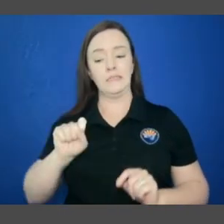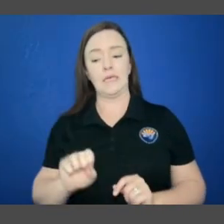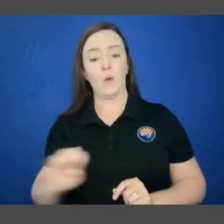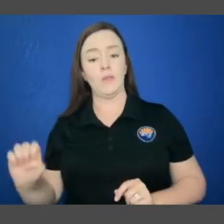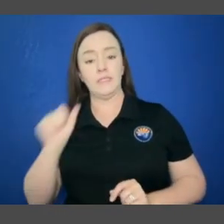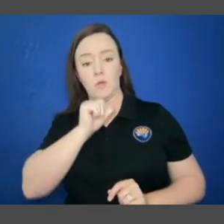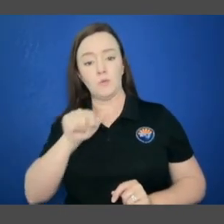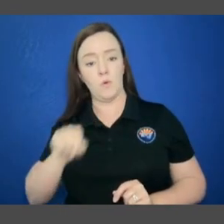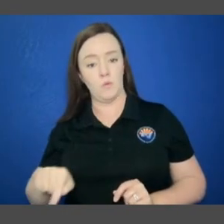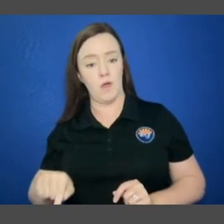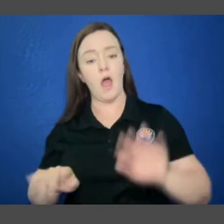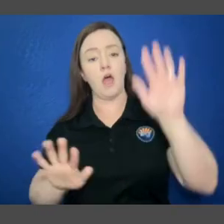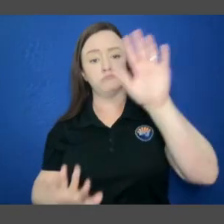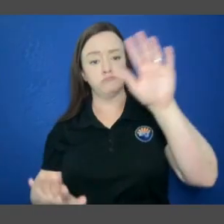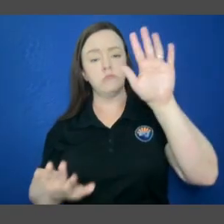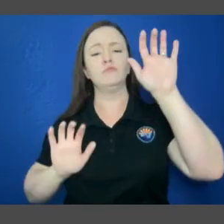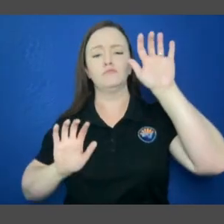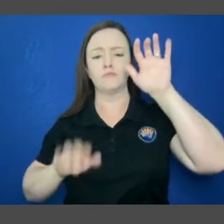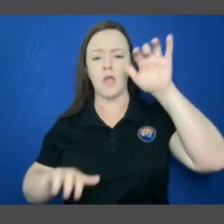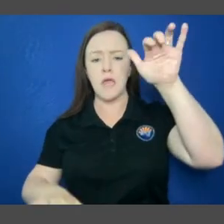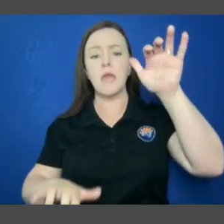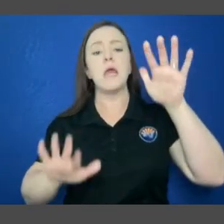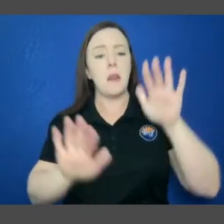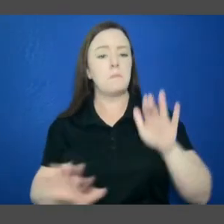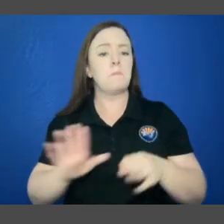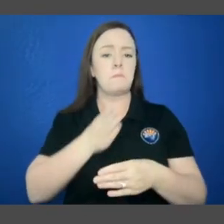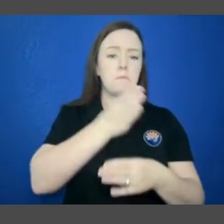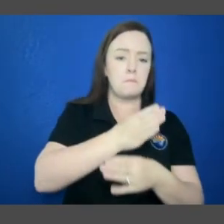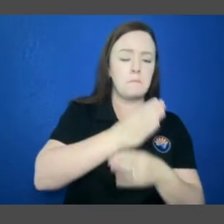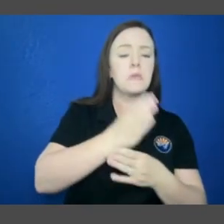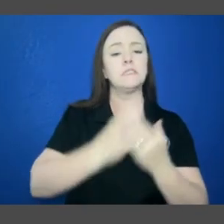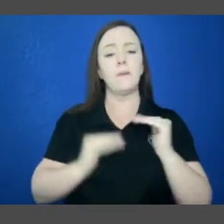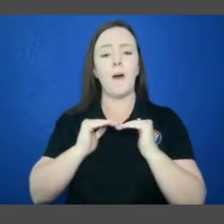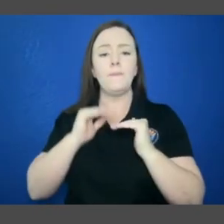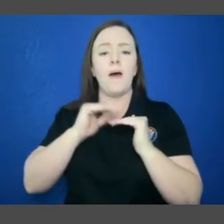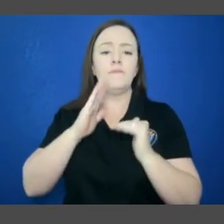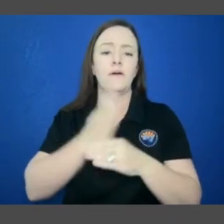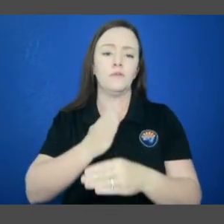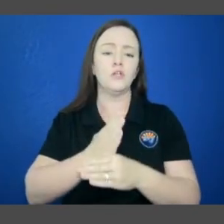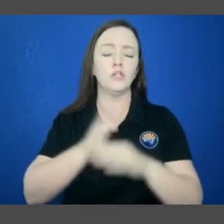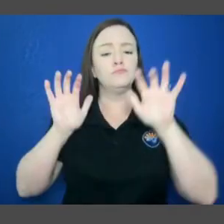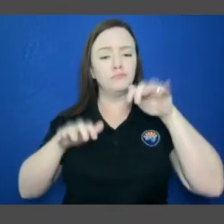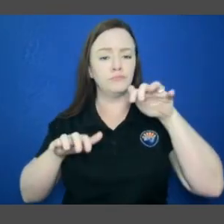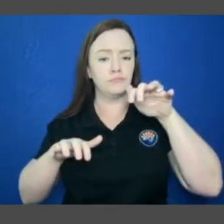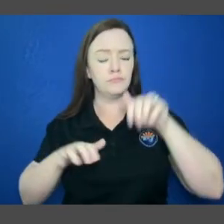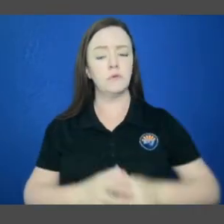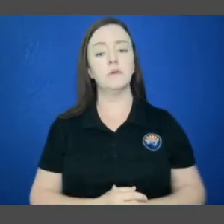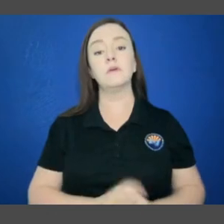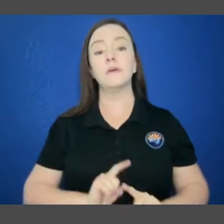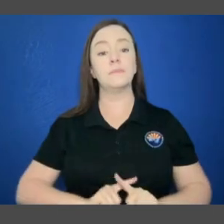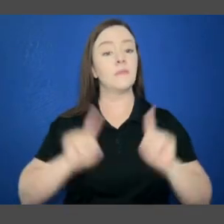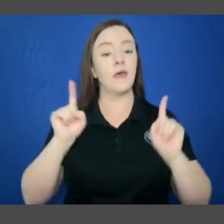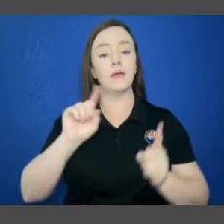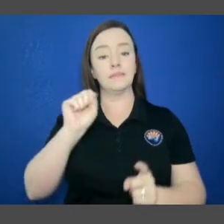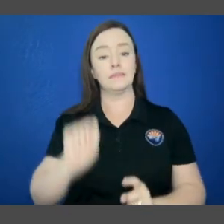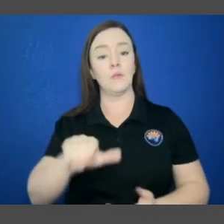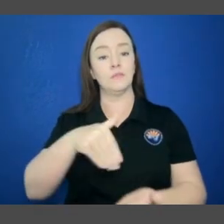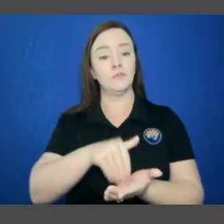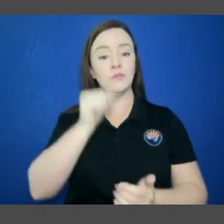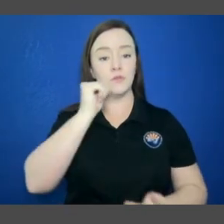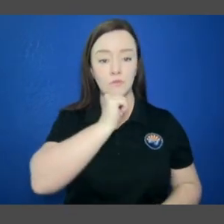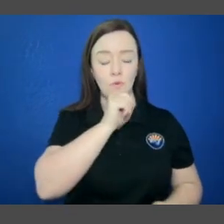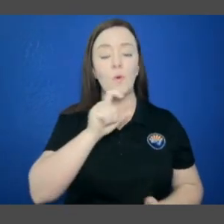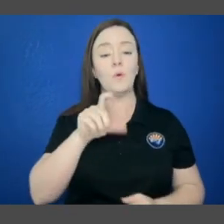and southeastern Arizona received near normal to above normal precipitation, whereas areas across south